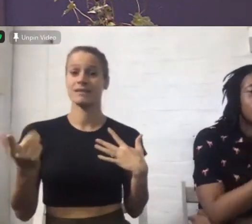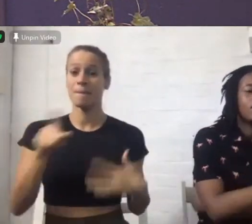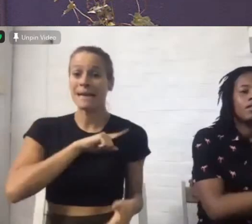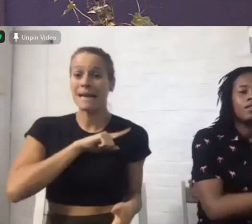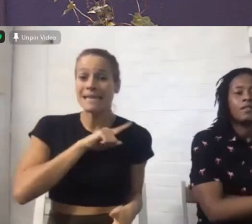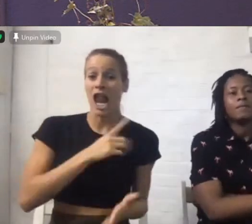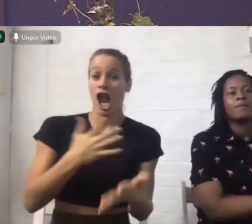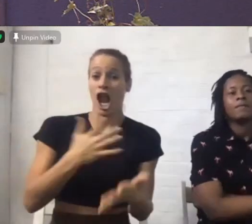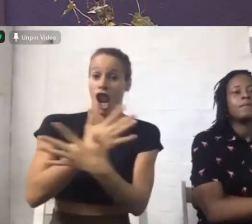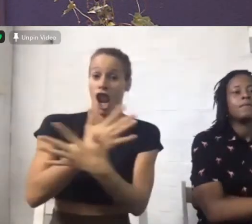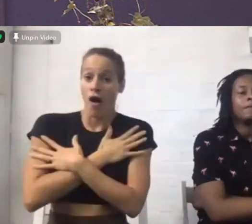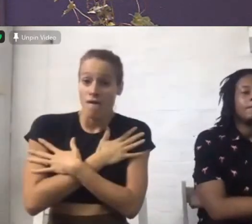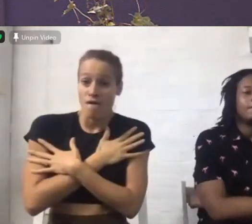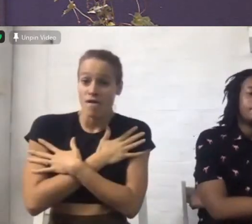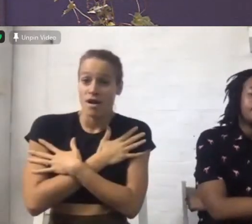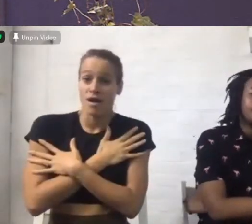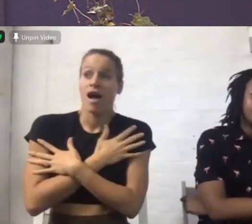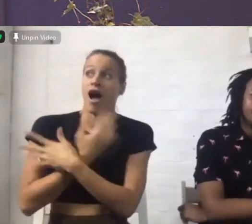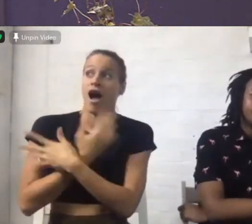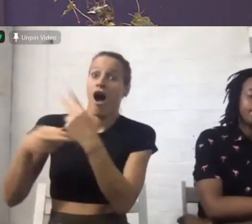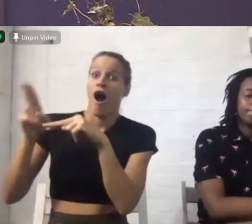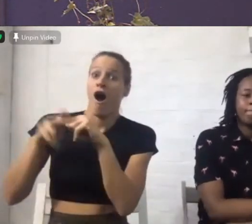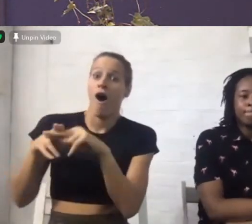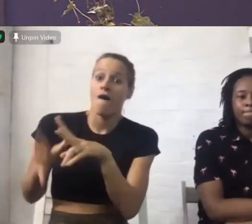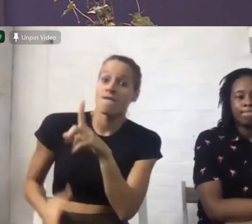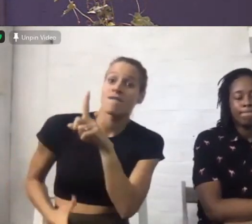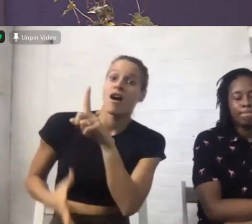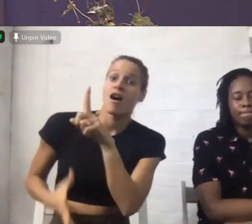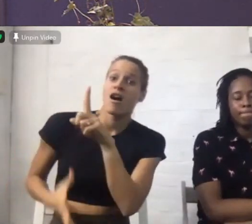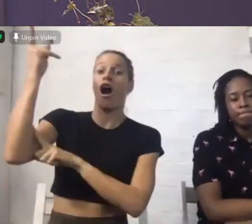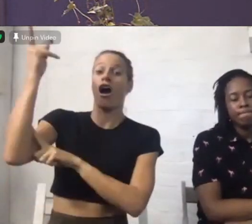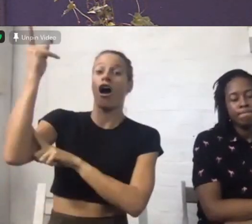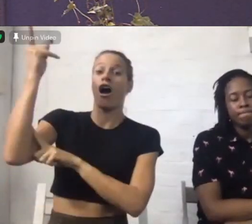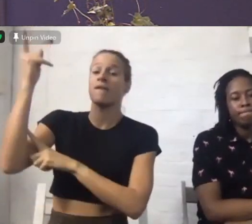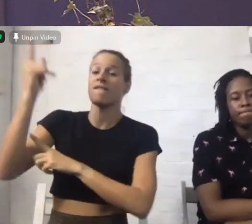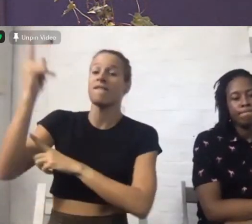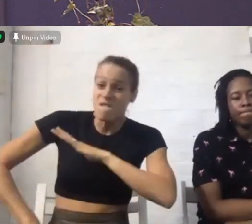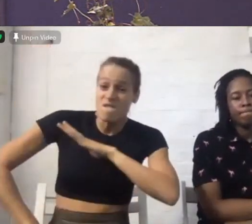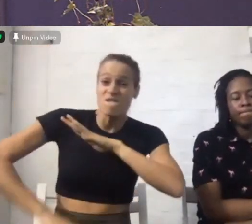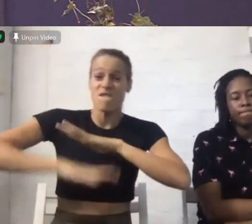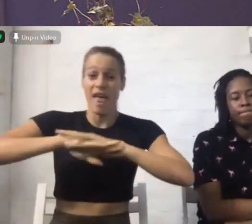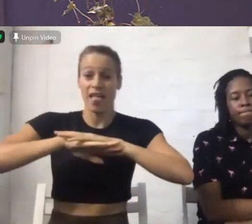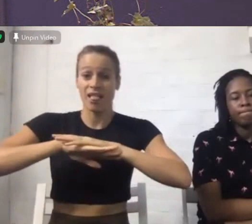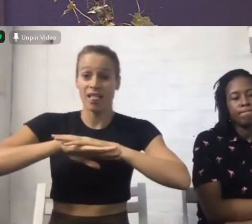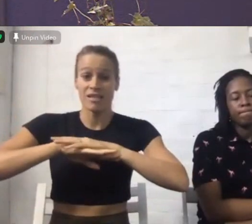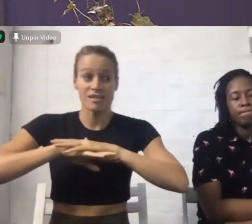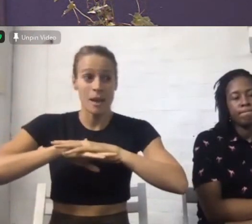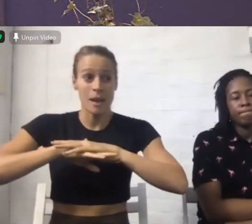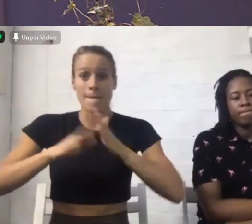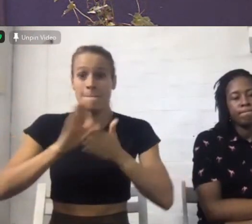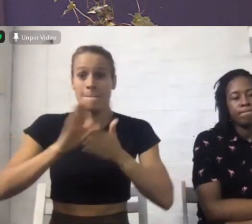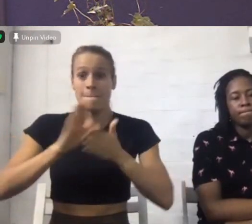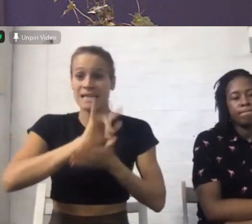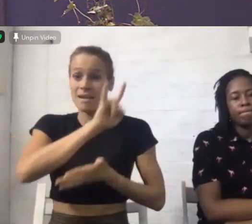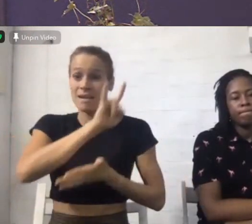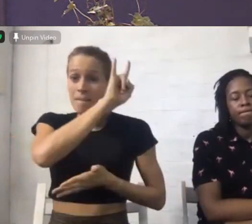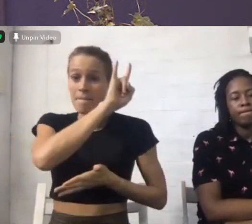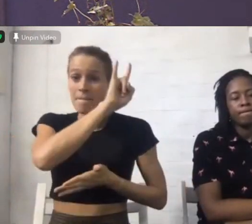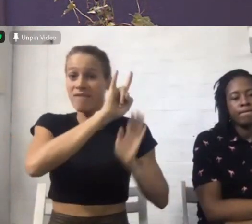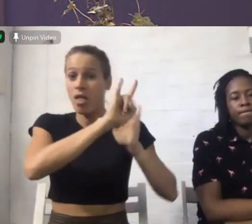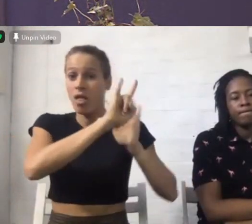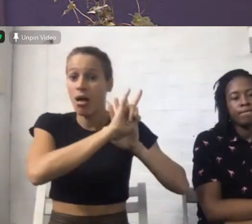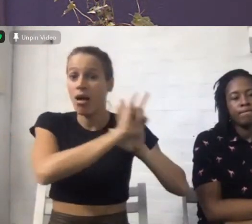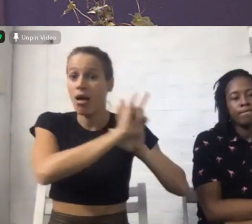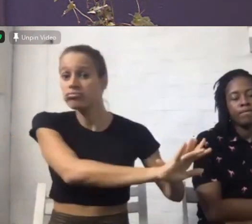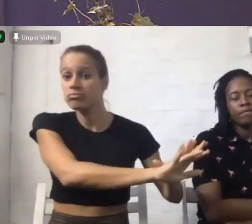amen the love of God displaces it you see he is your shalom he is your shalom